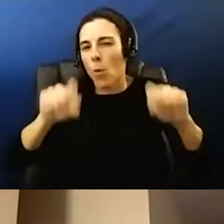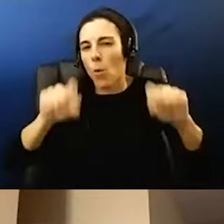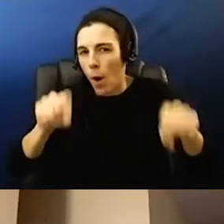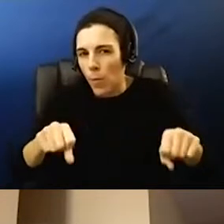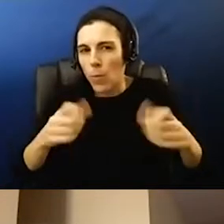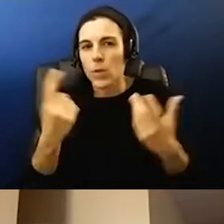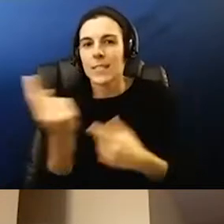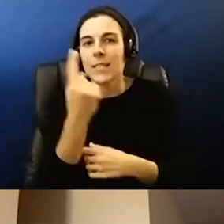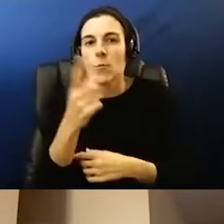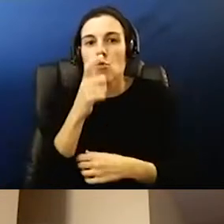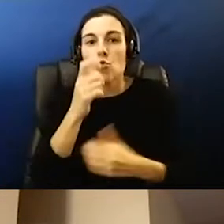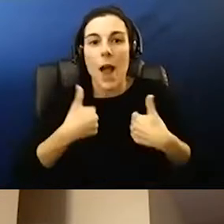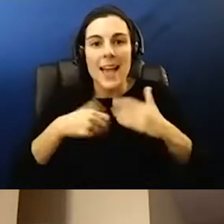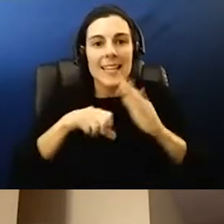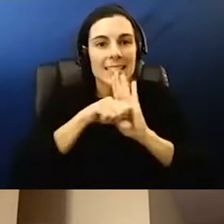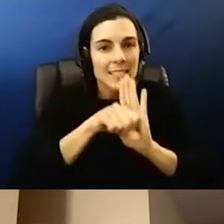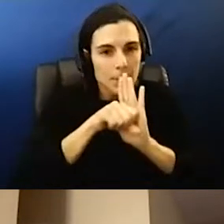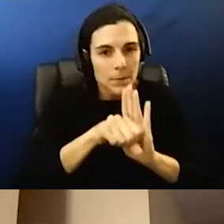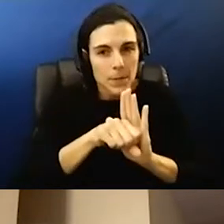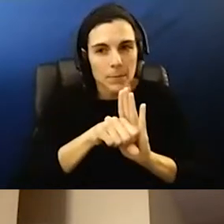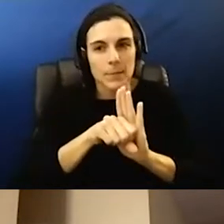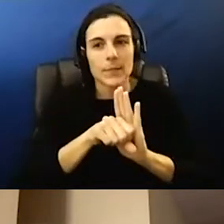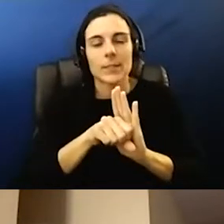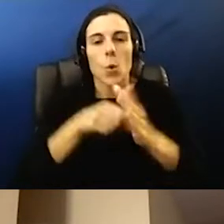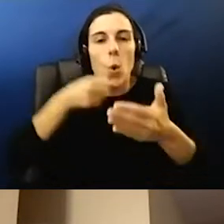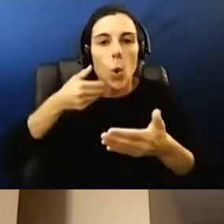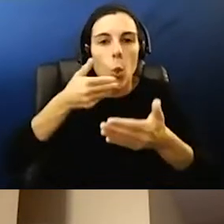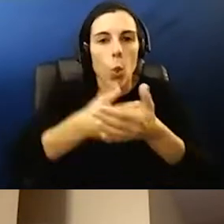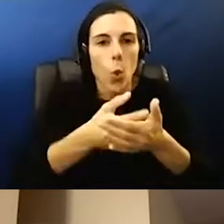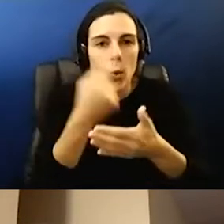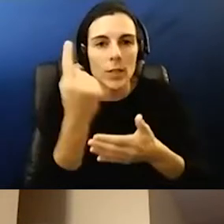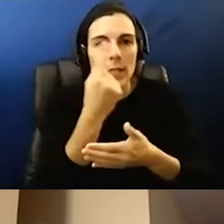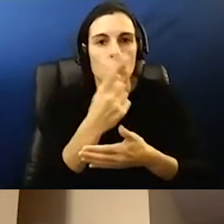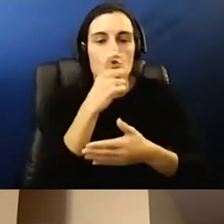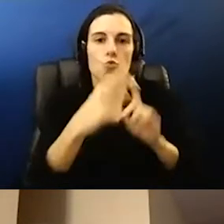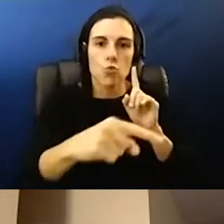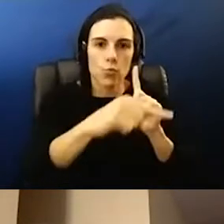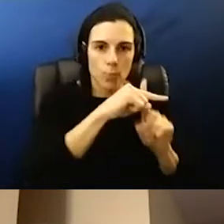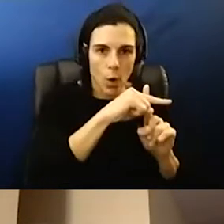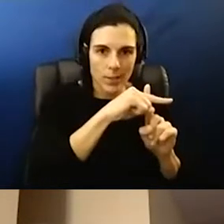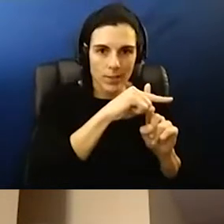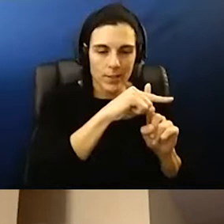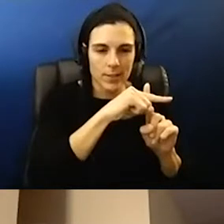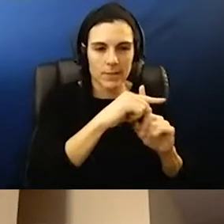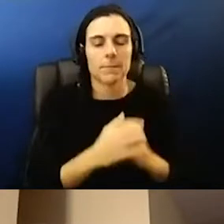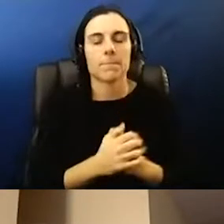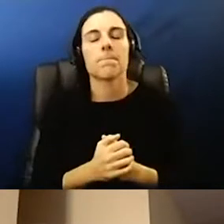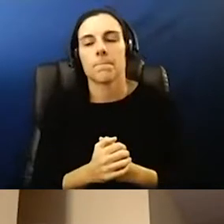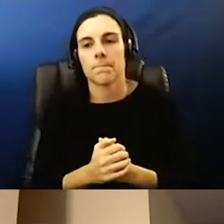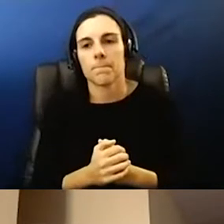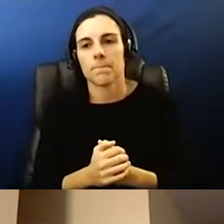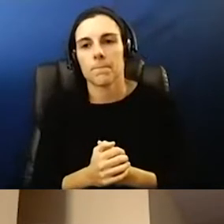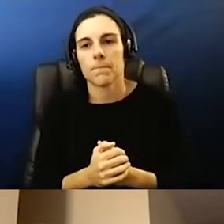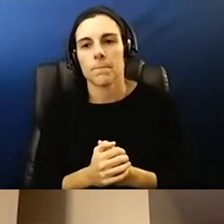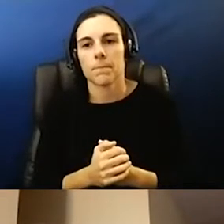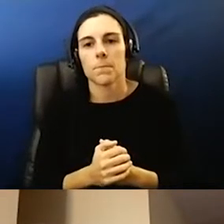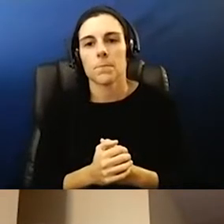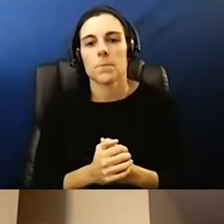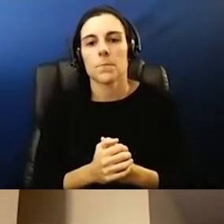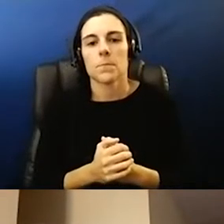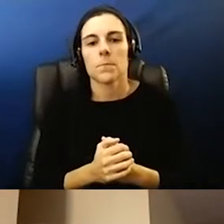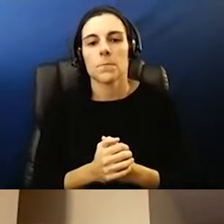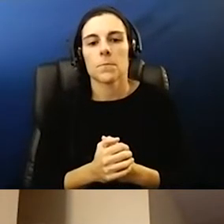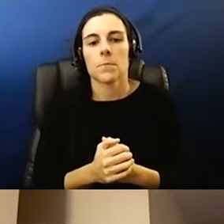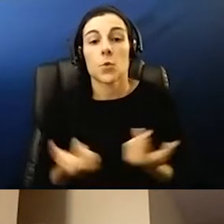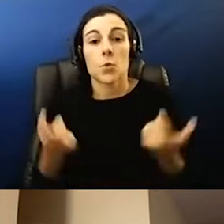someone who has symptoms and was near a was in close contact with a positive case. And so then